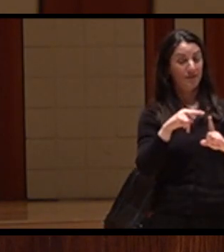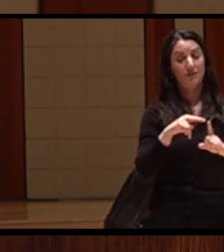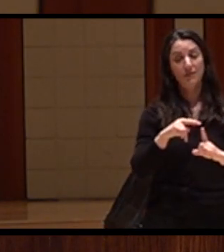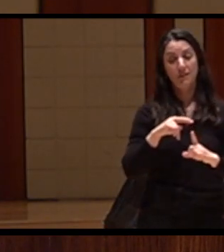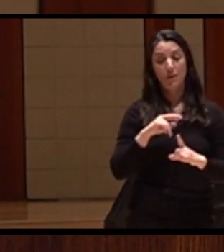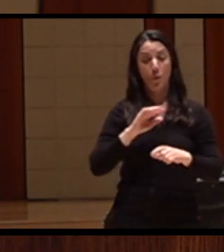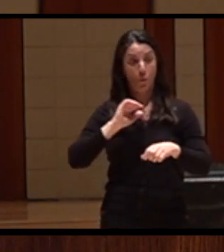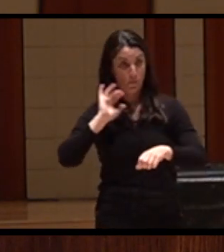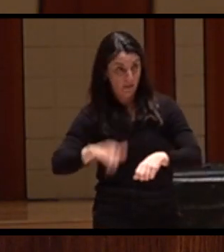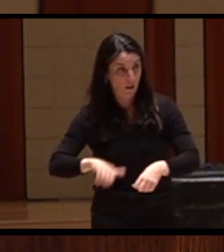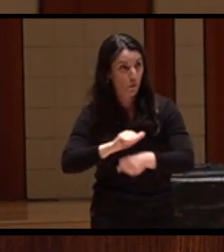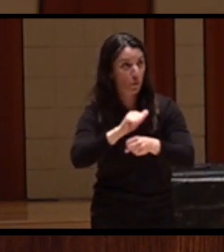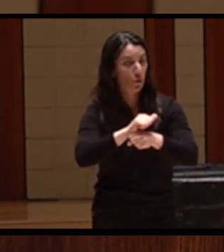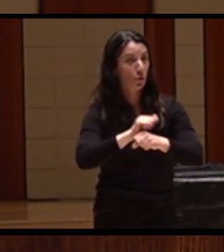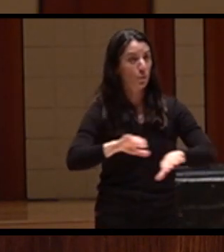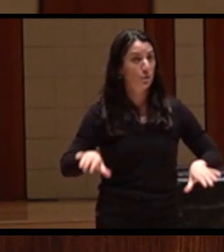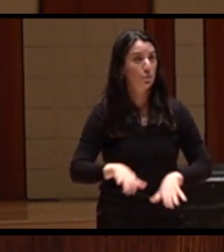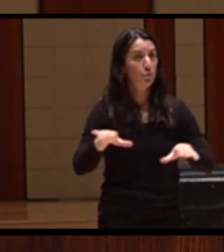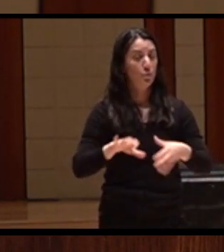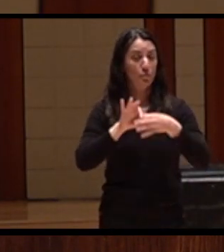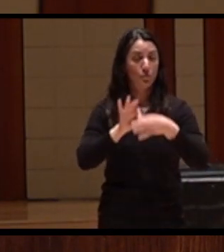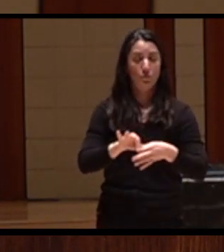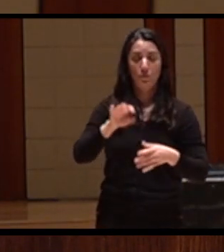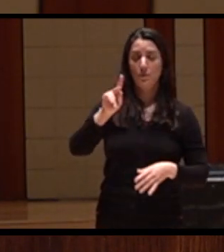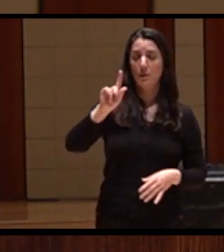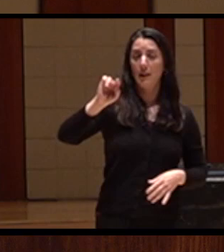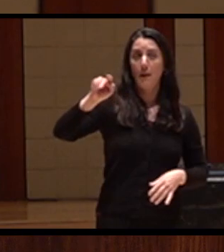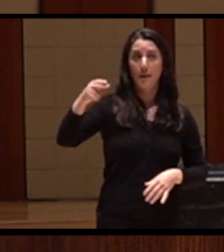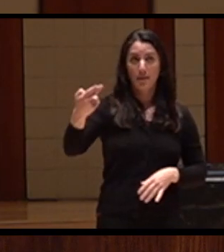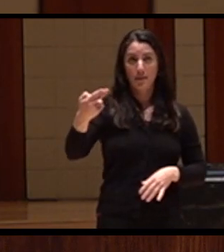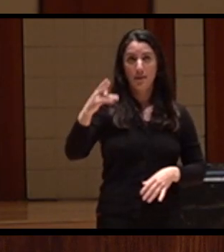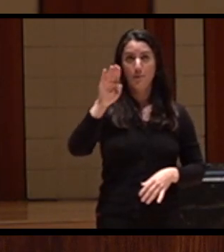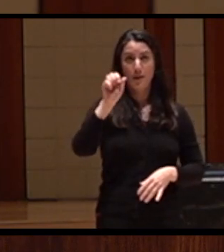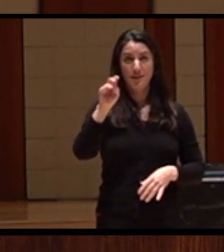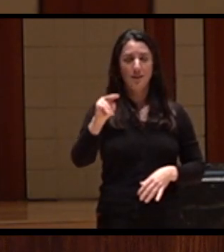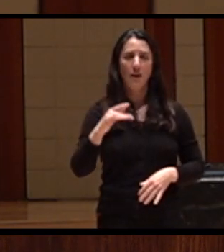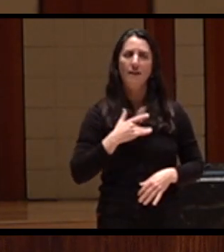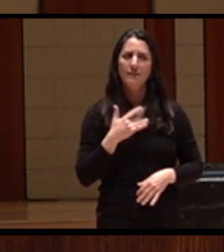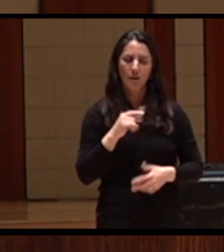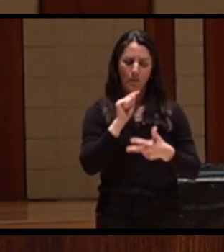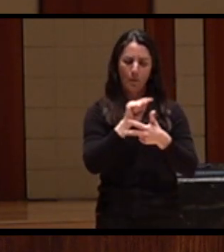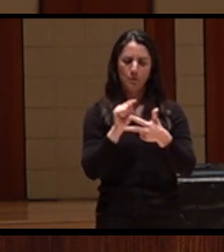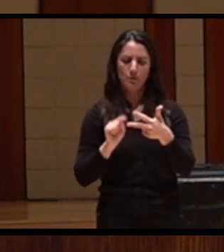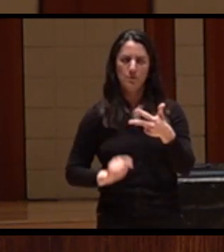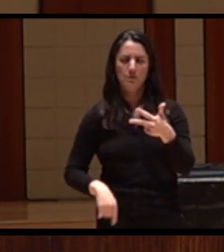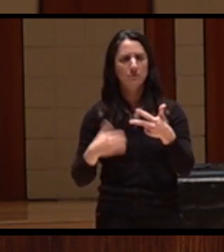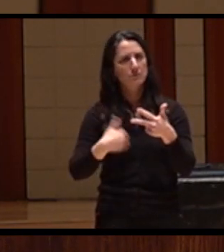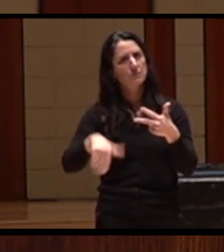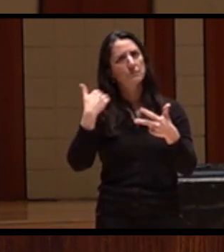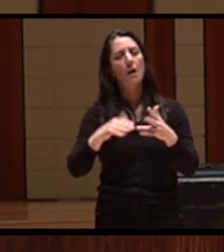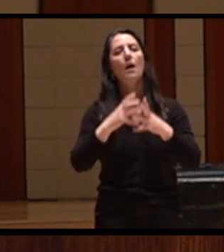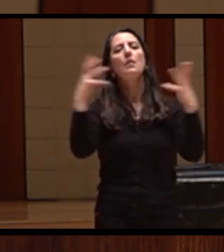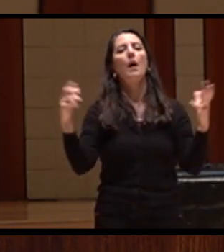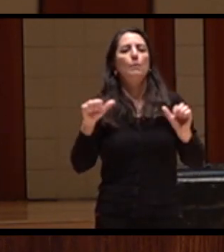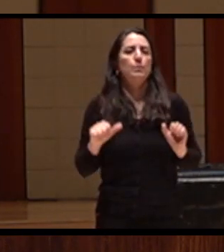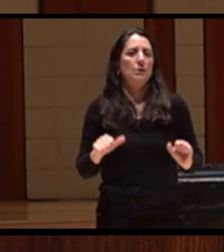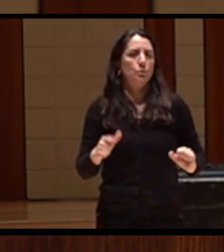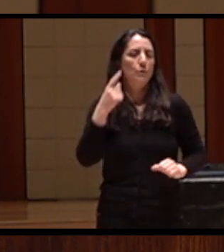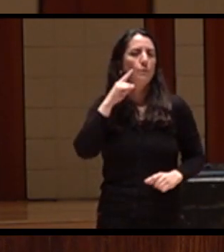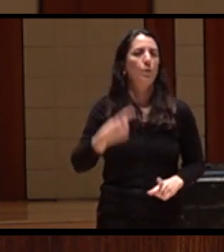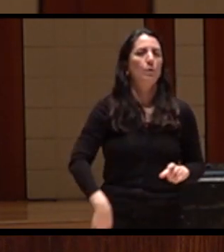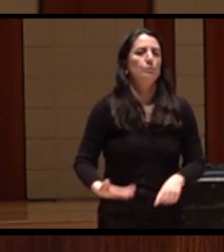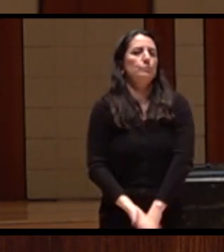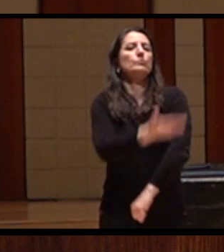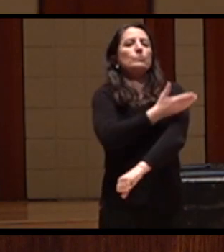potential to help solve the very human problems in the Klamath Basin. It's a pathway forward towards